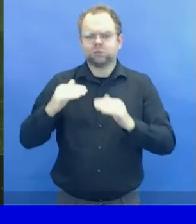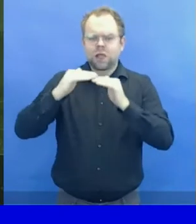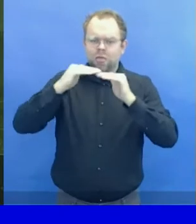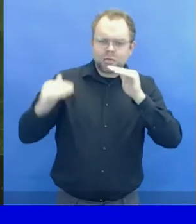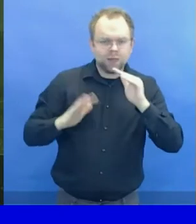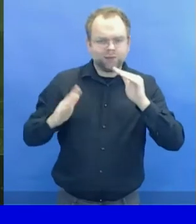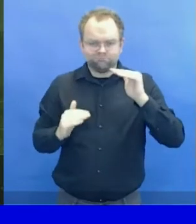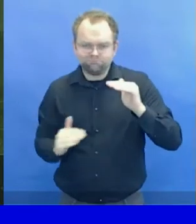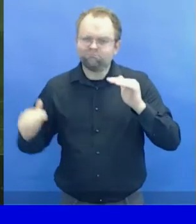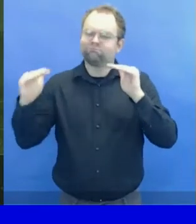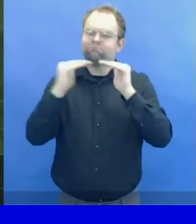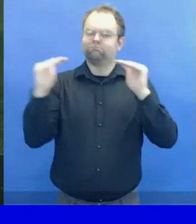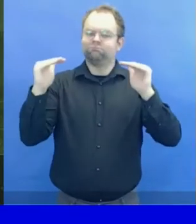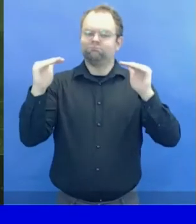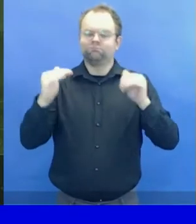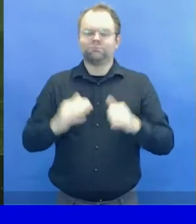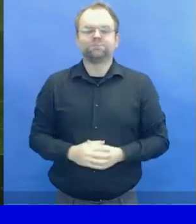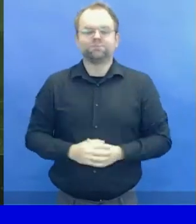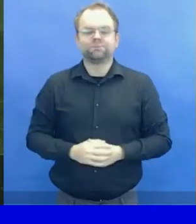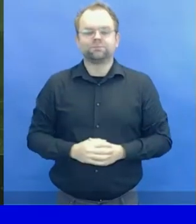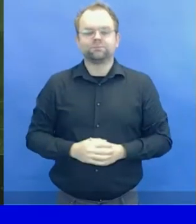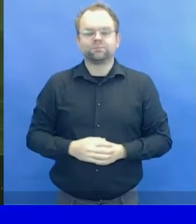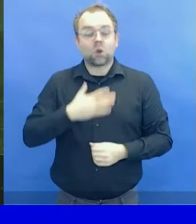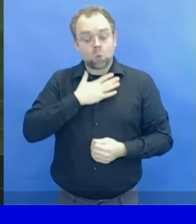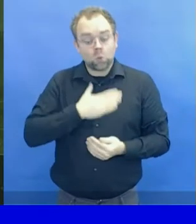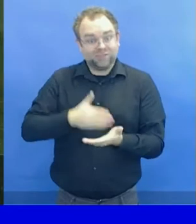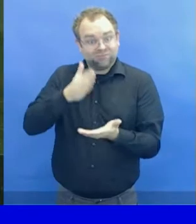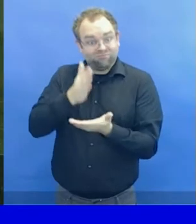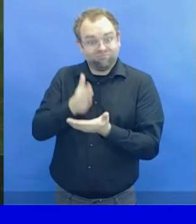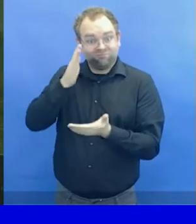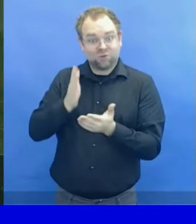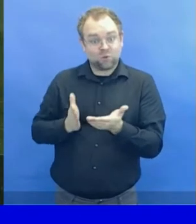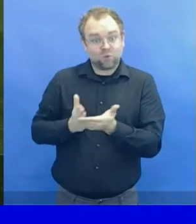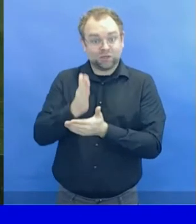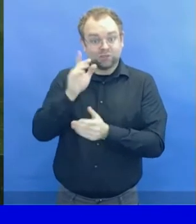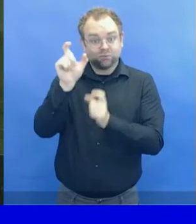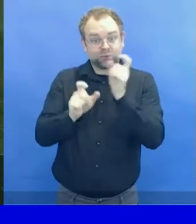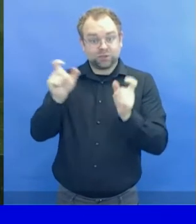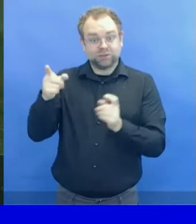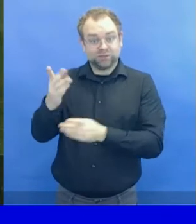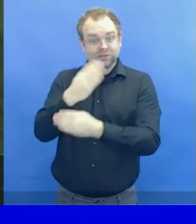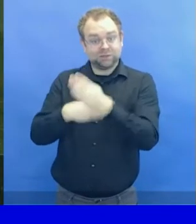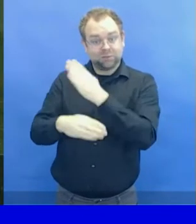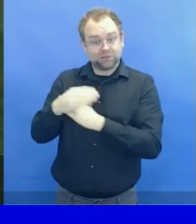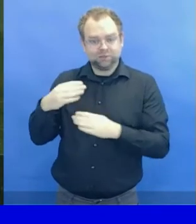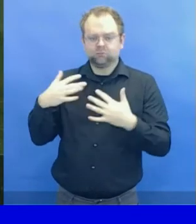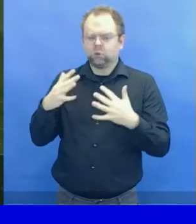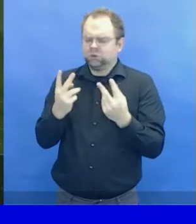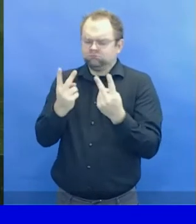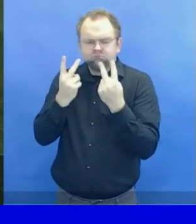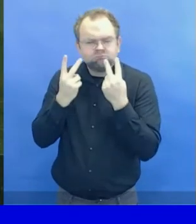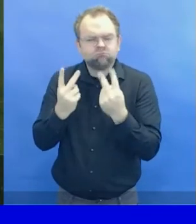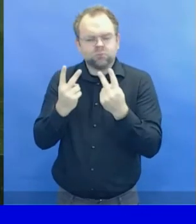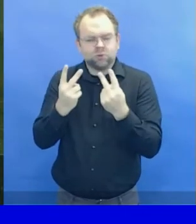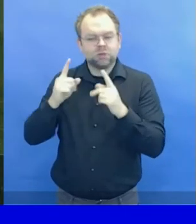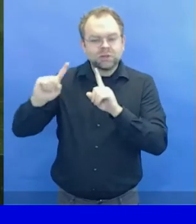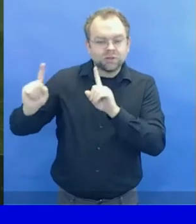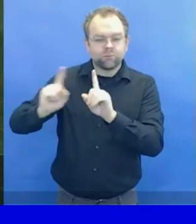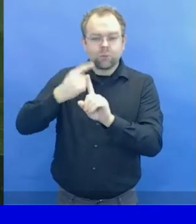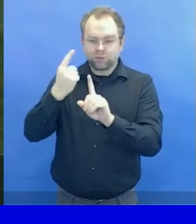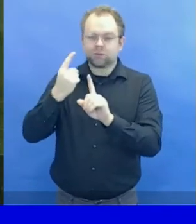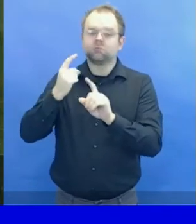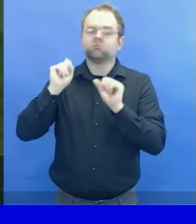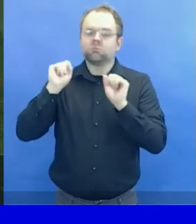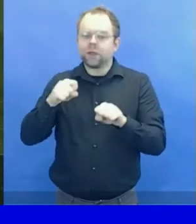promise of the 2030 agenda to leave no one behind. In all our actions, our goal is clear. A world in which